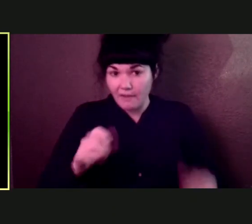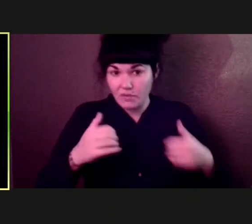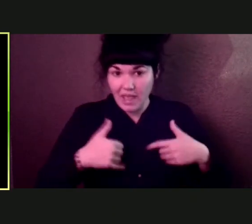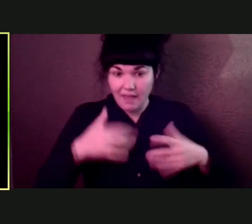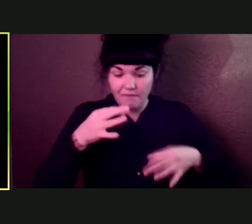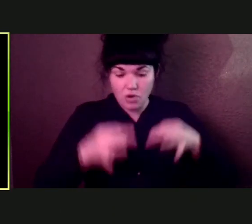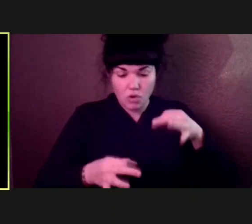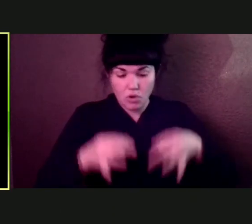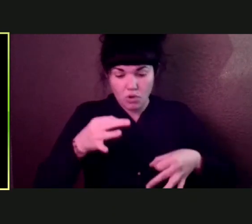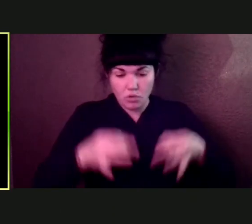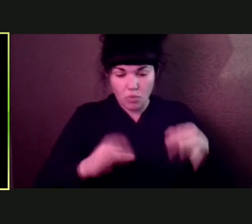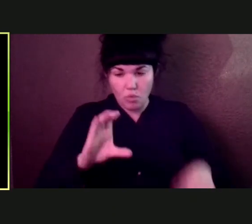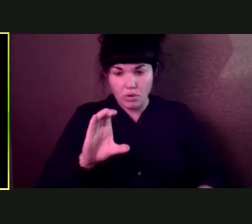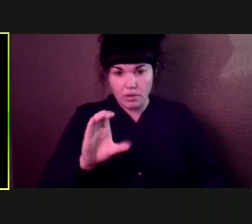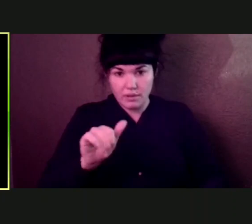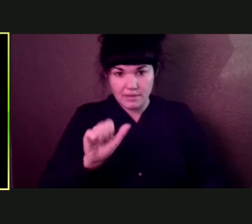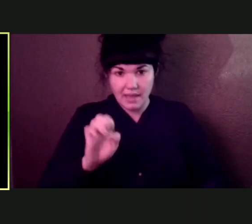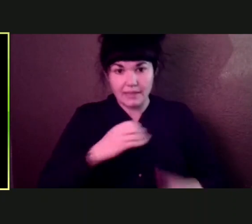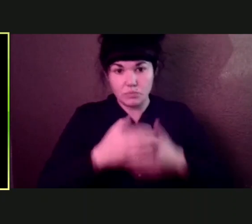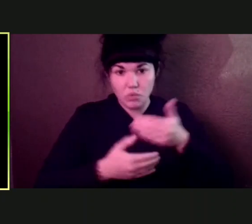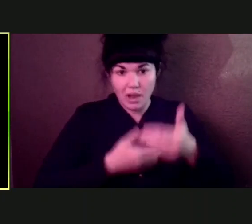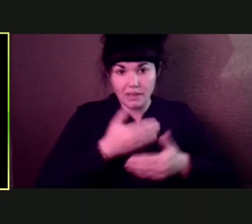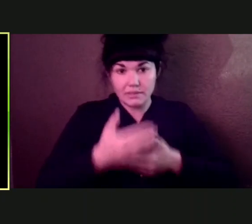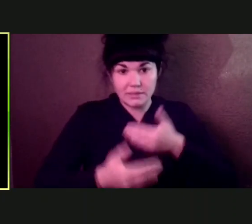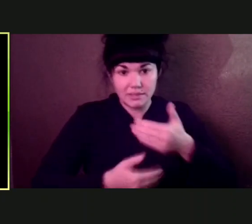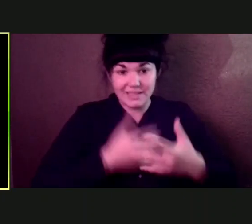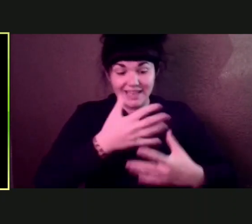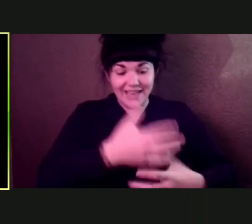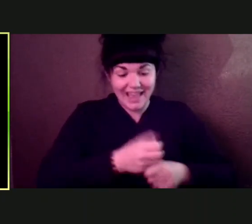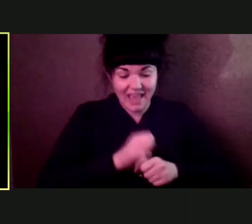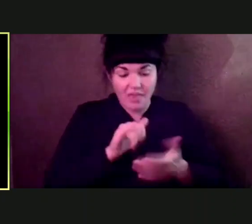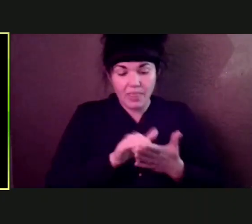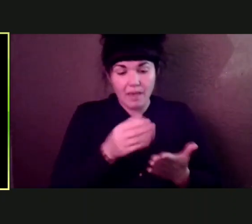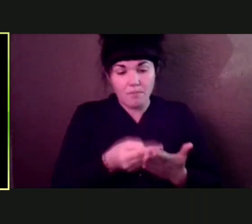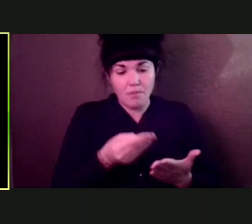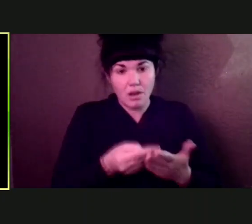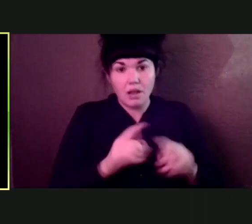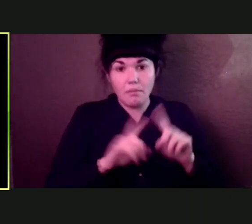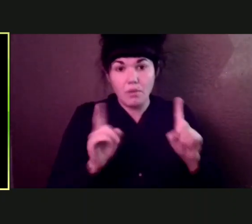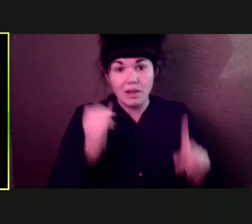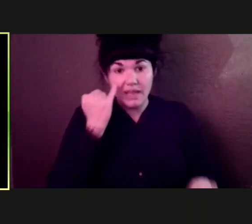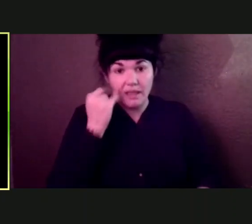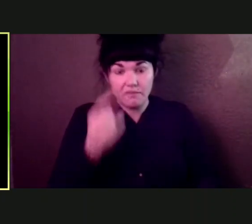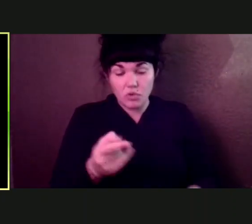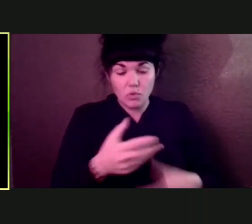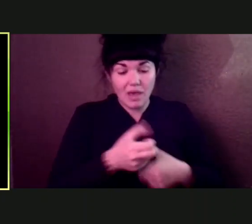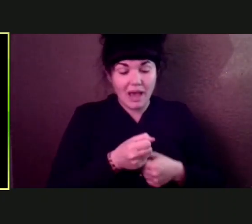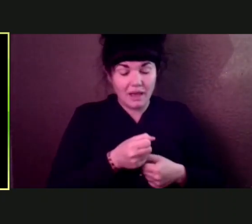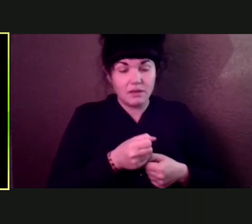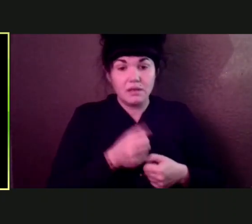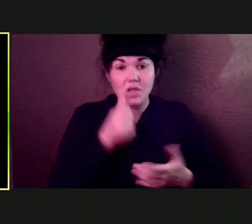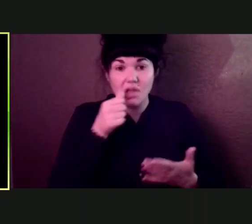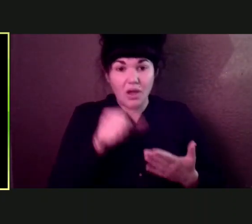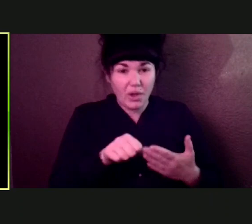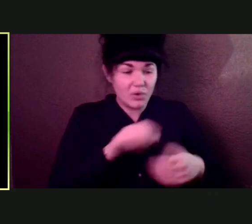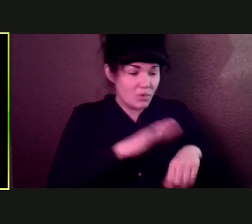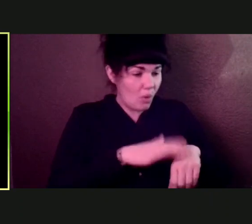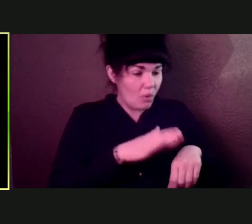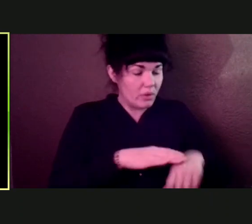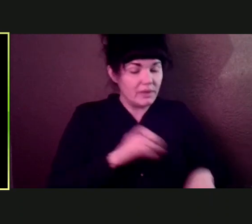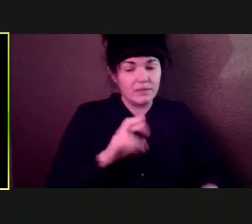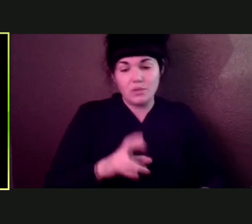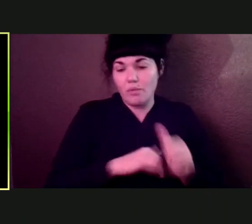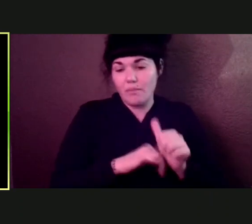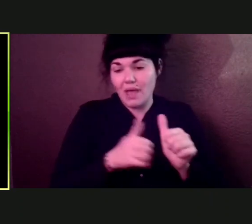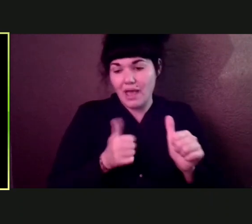these funds. You can access them if you've received a notice, if you're behind, but you don't have to actually have a court